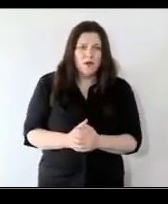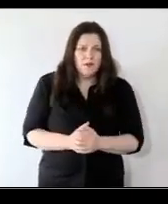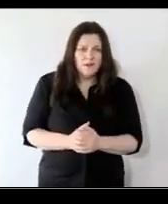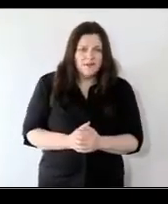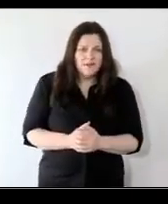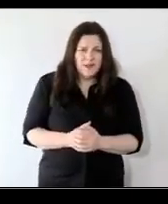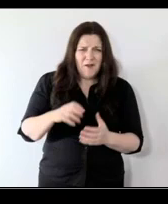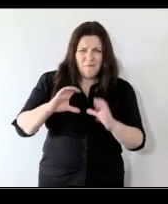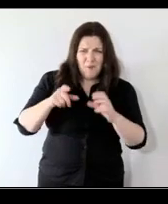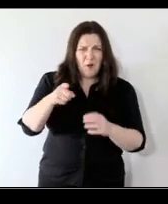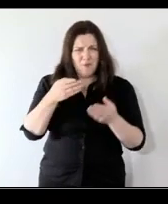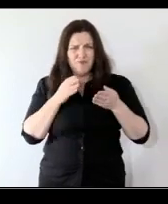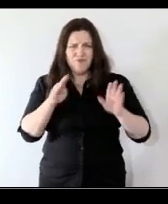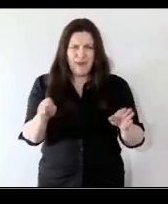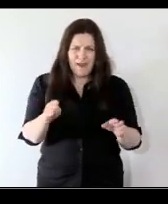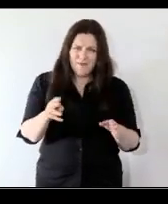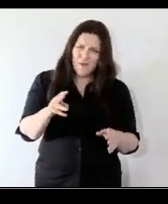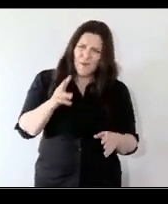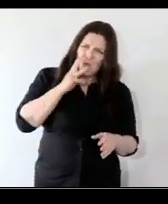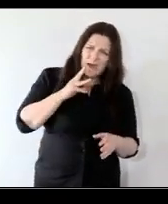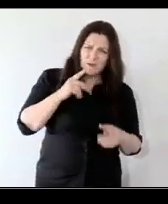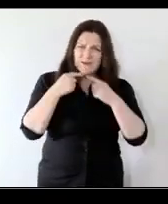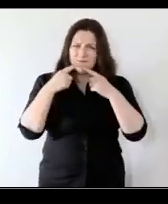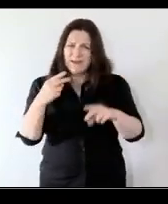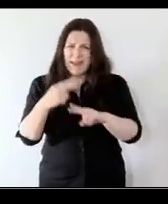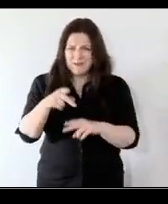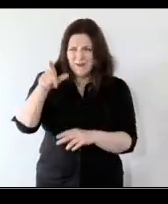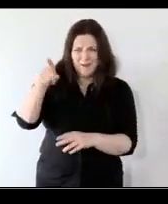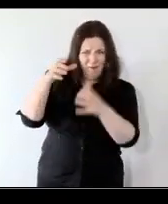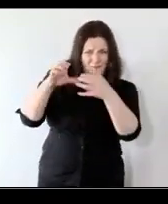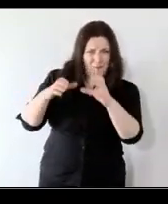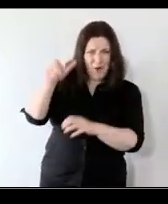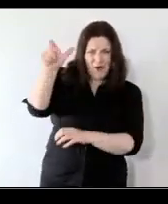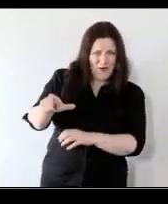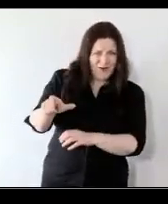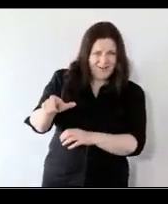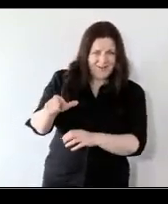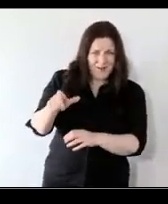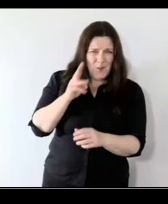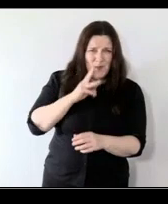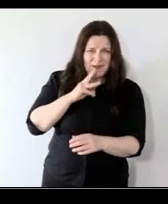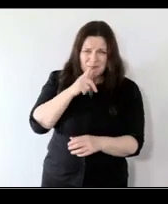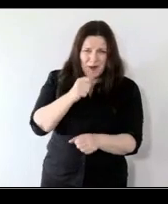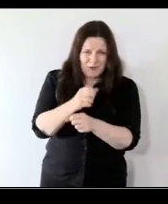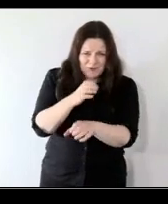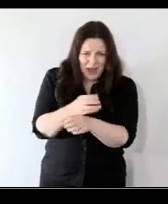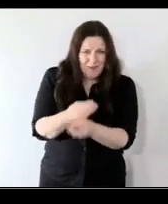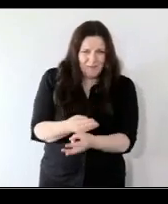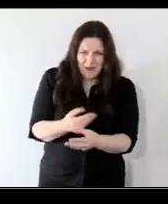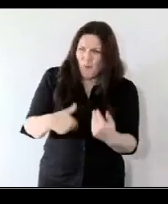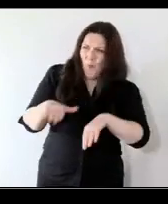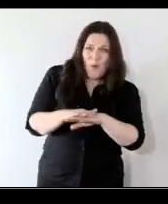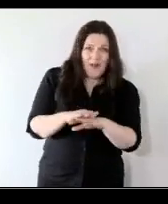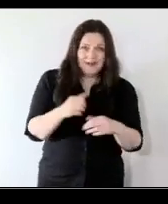is bold and willing to speak out and hold government to account well where are our political leaders for climate